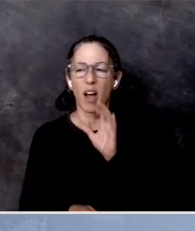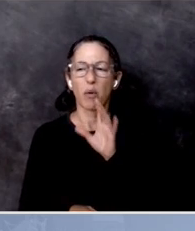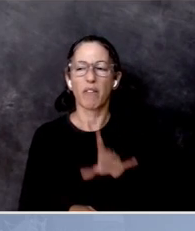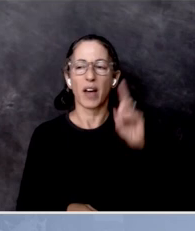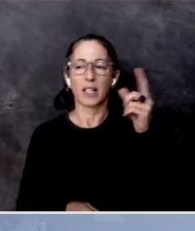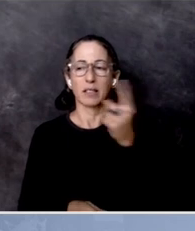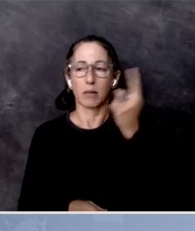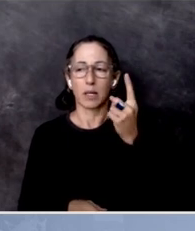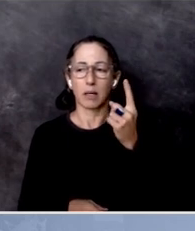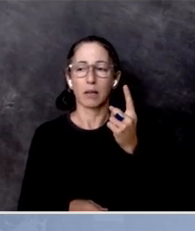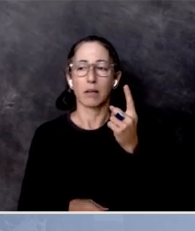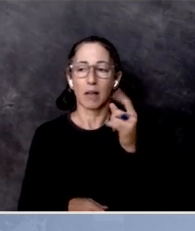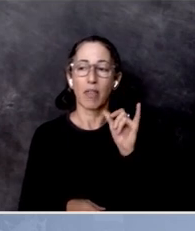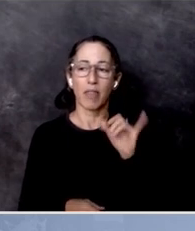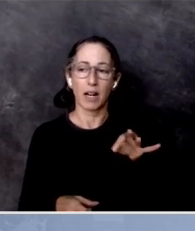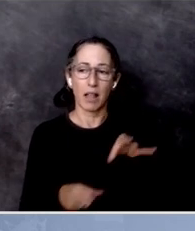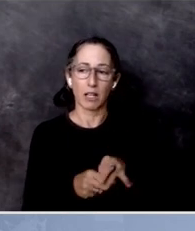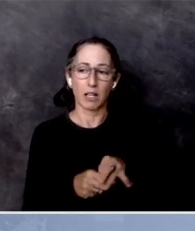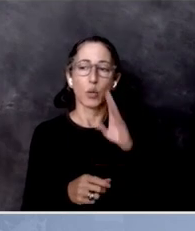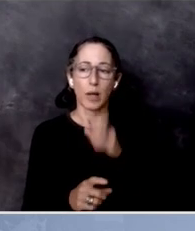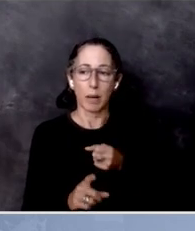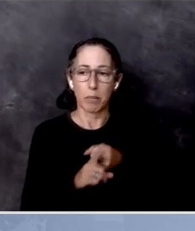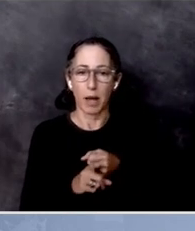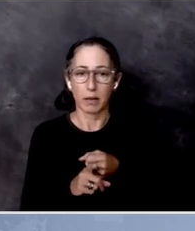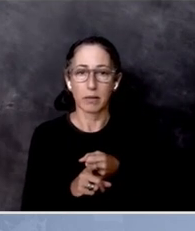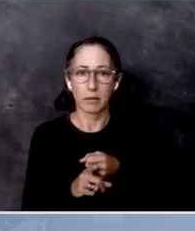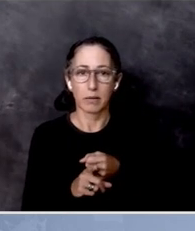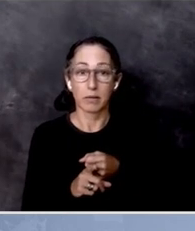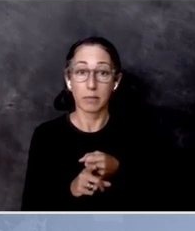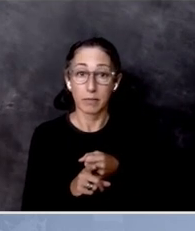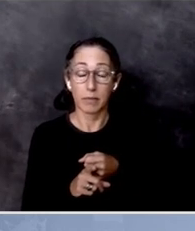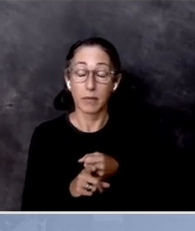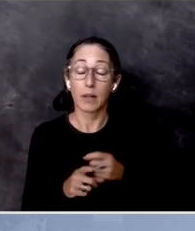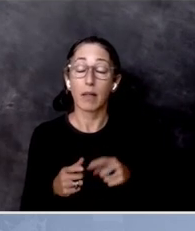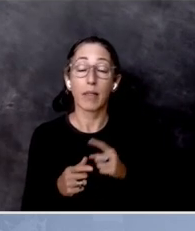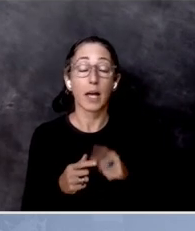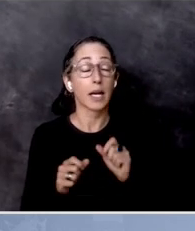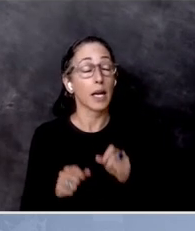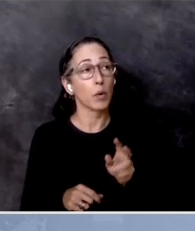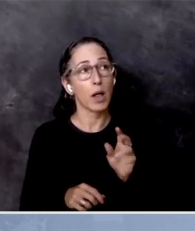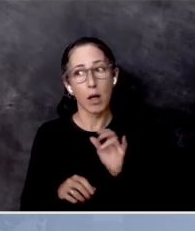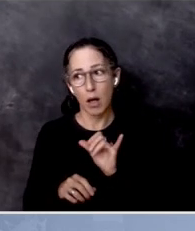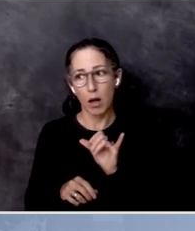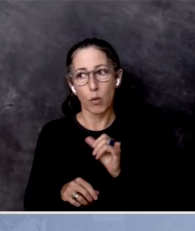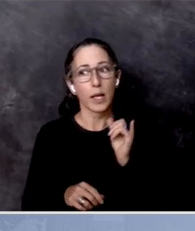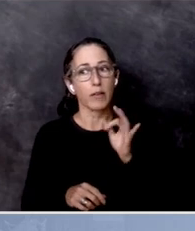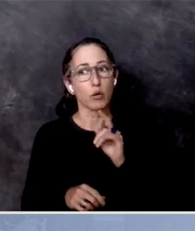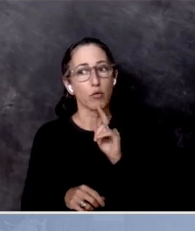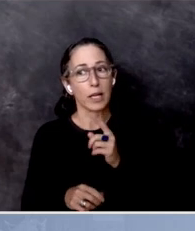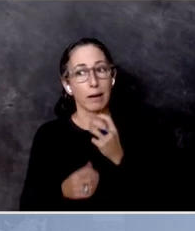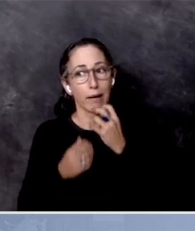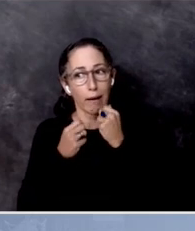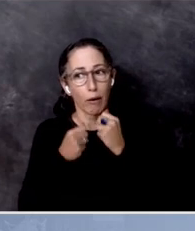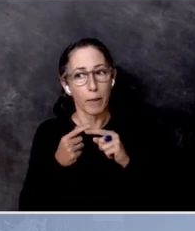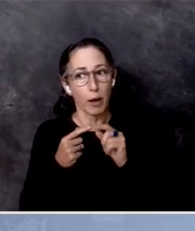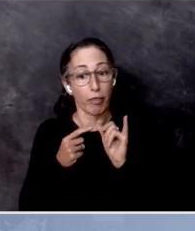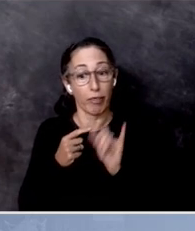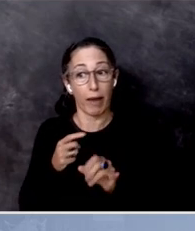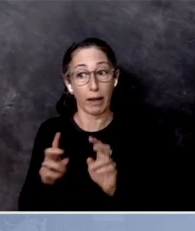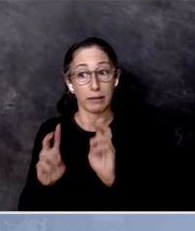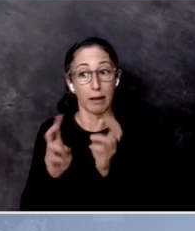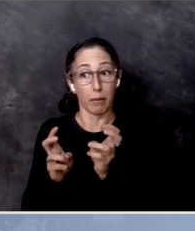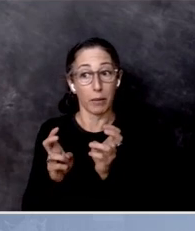this election. So then I can turn it around on them and I can say, oh, well, if you really care about this, let me be very